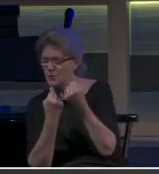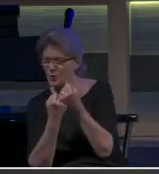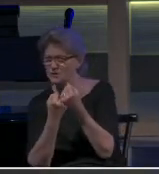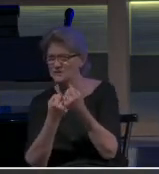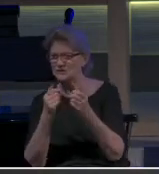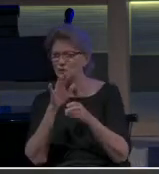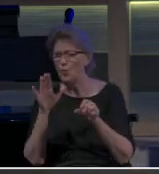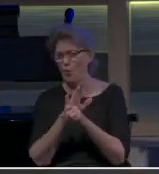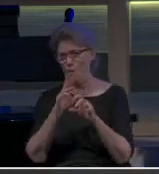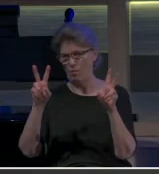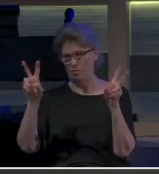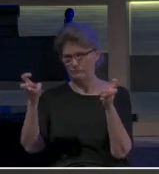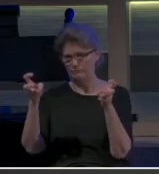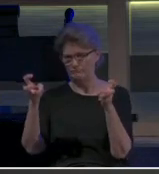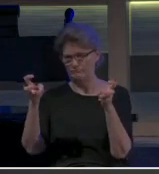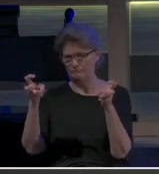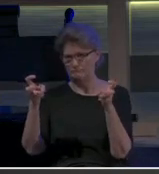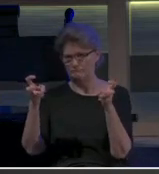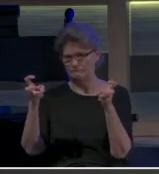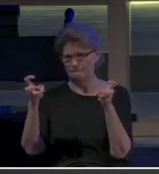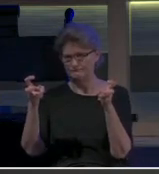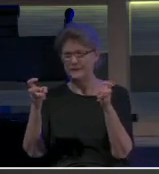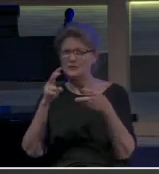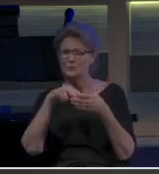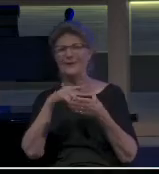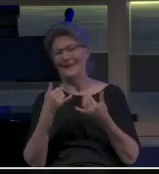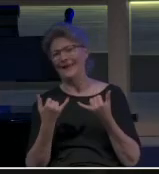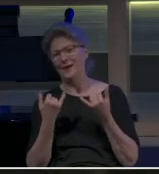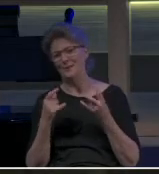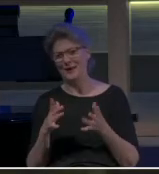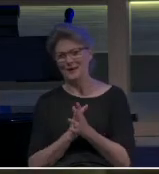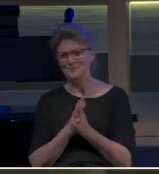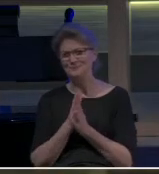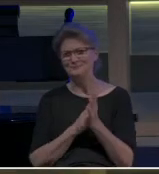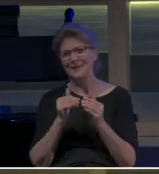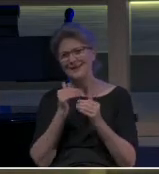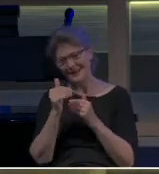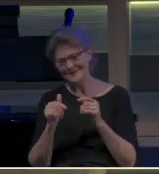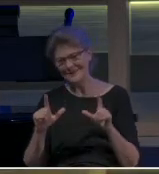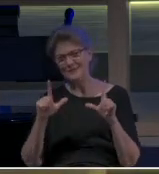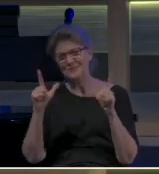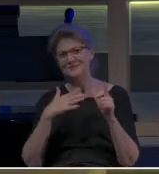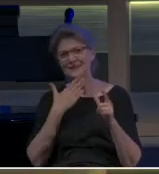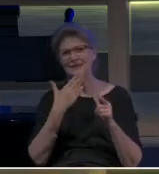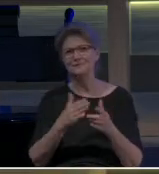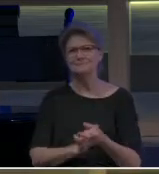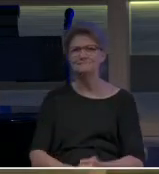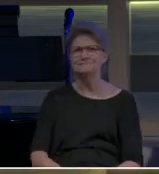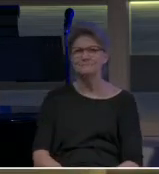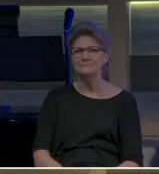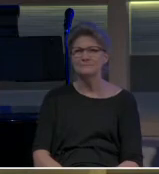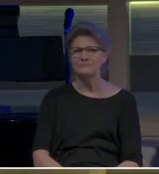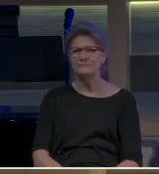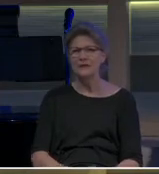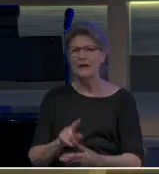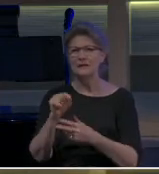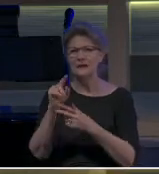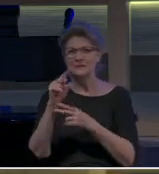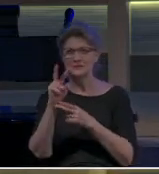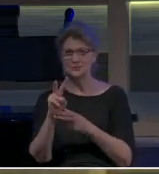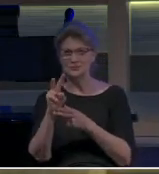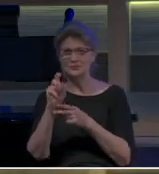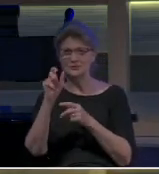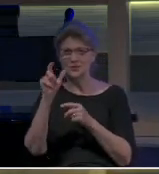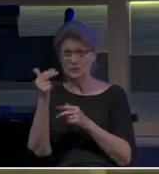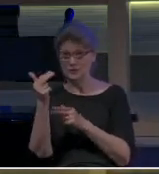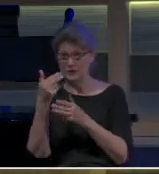whole idea. And actually, let's look at it now. Josh, can we get this next slide? Thank you. So, Titus 2, verses 13 and